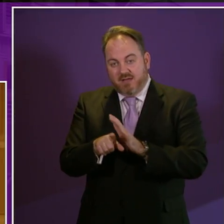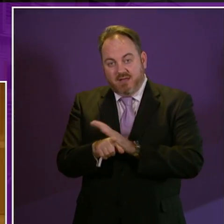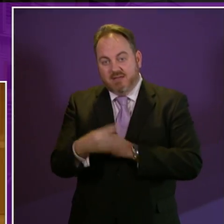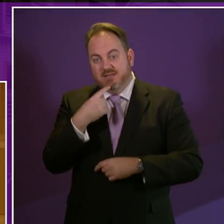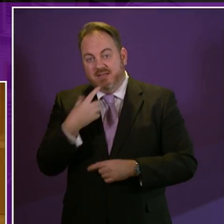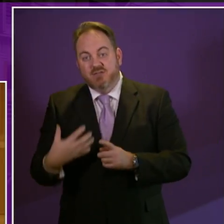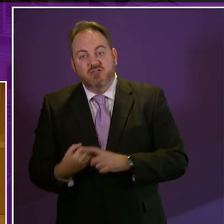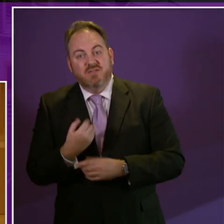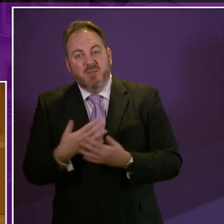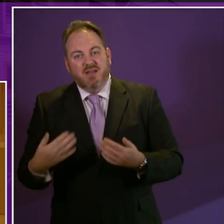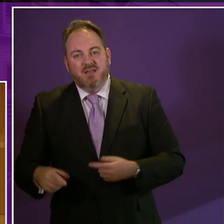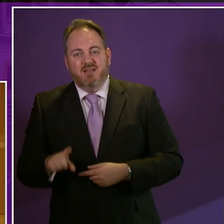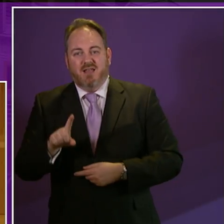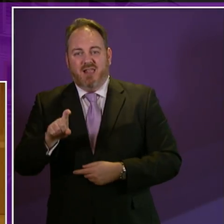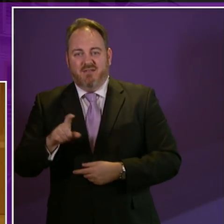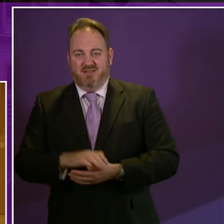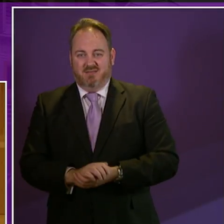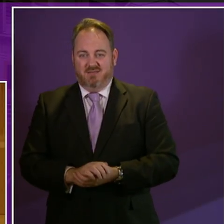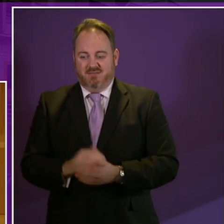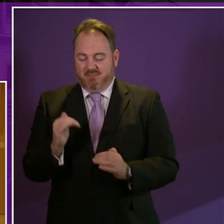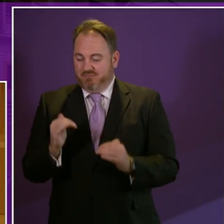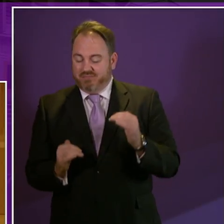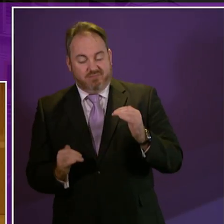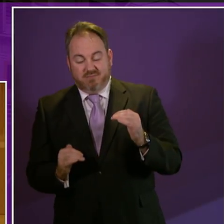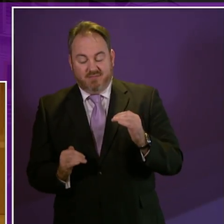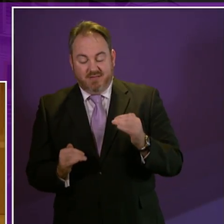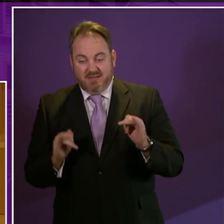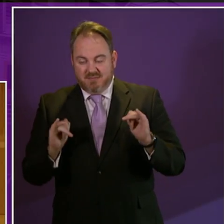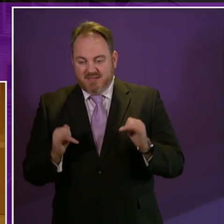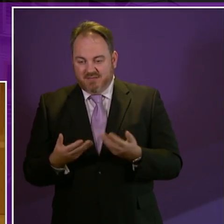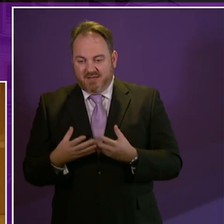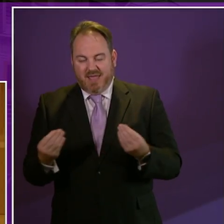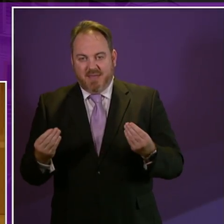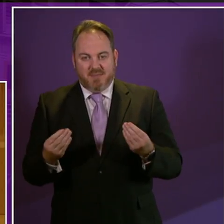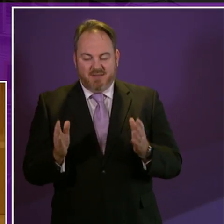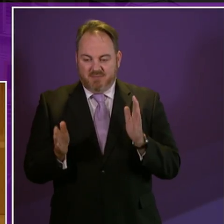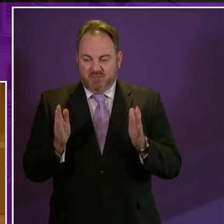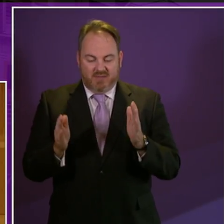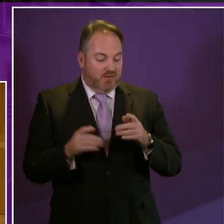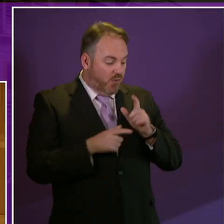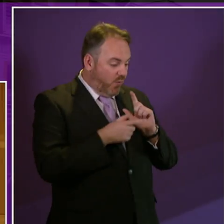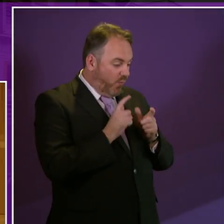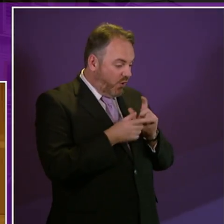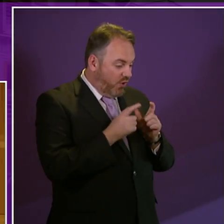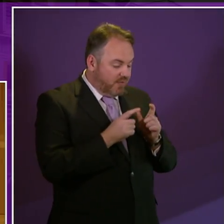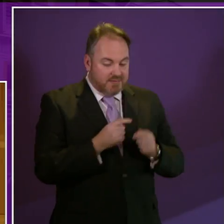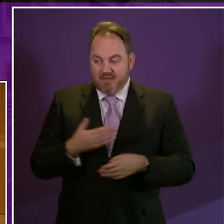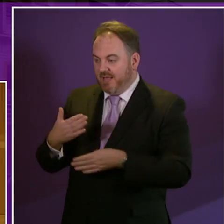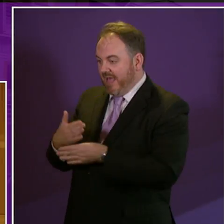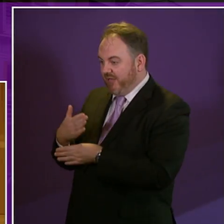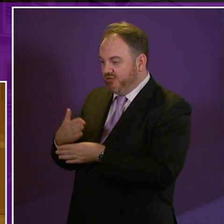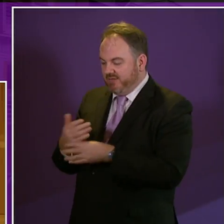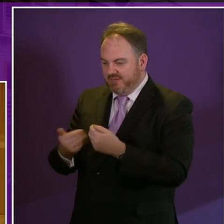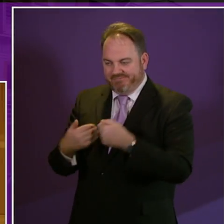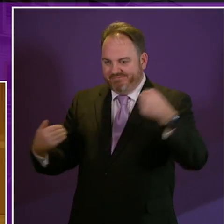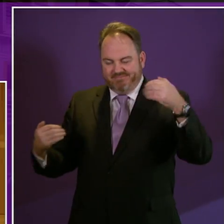and it had only achieved 11 such is the crushing gap between rhetoric and reality in this agenda we cannot rest